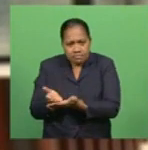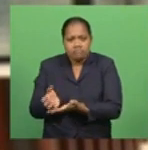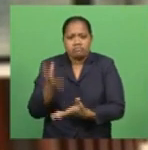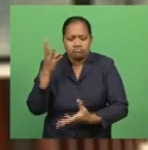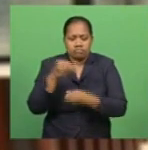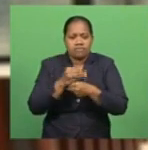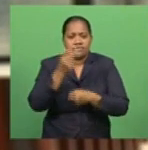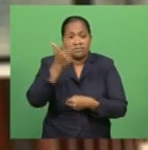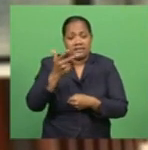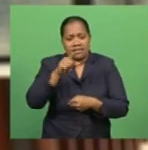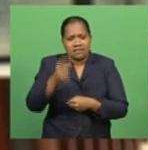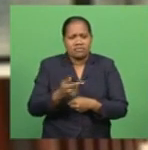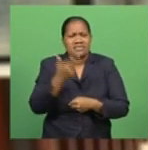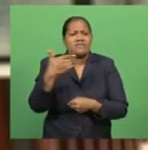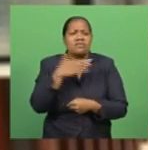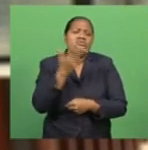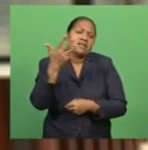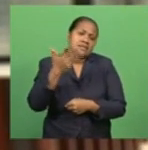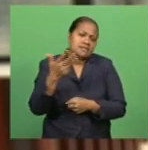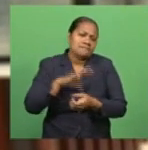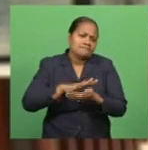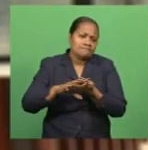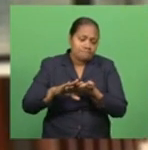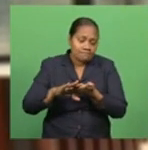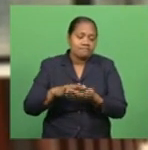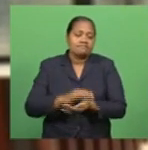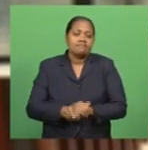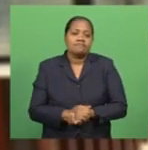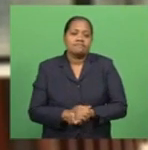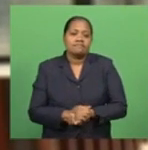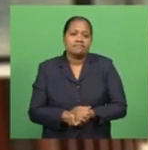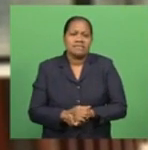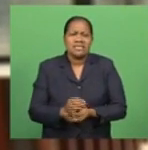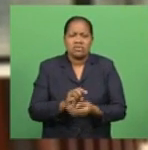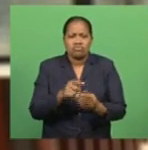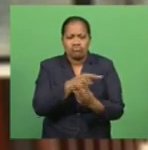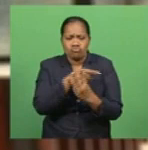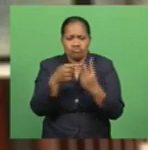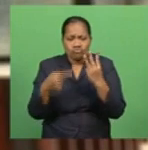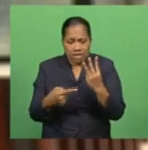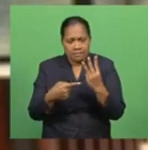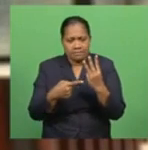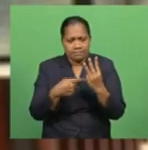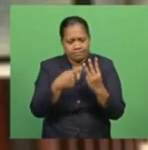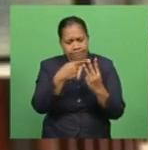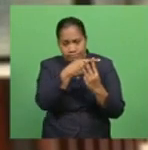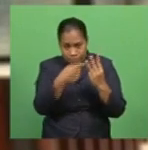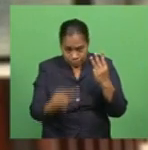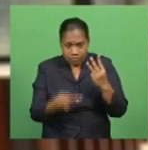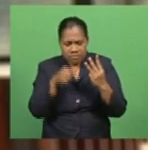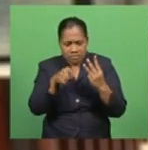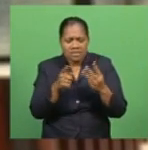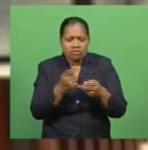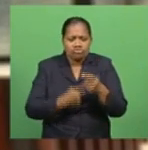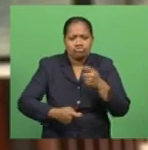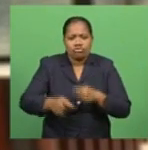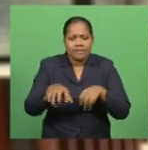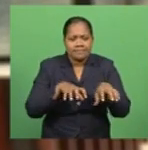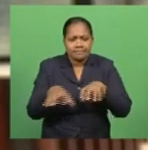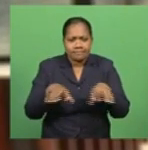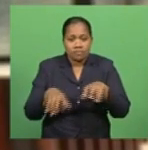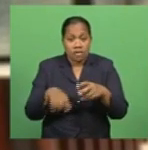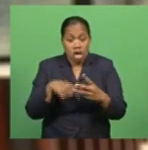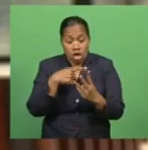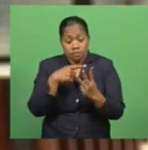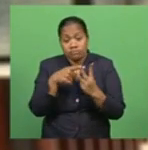,719 in value traded. Three of the listed securities recorded trading activities, while two recorded